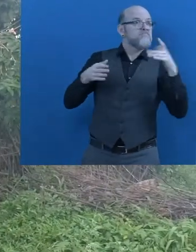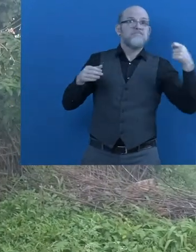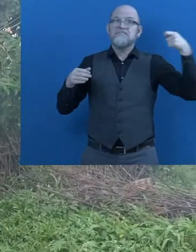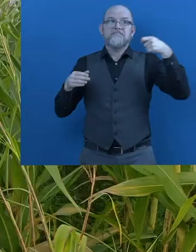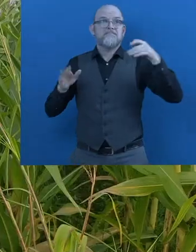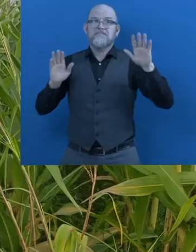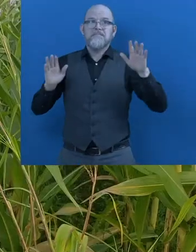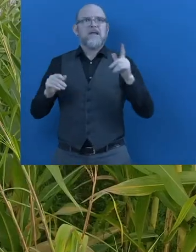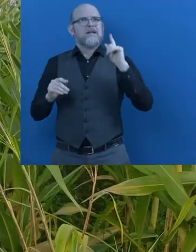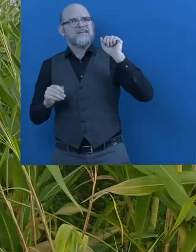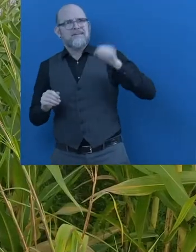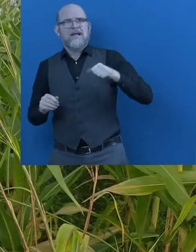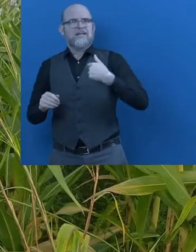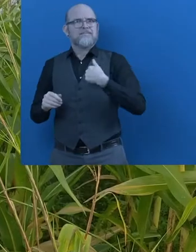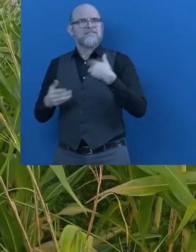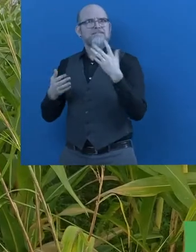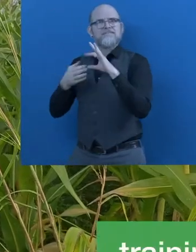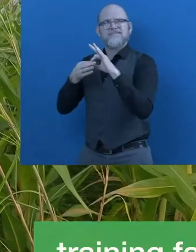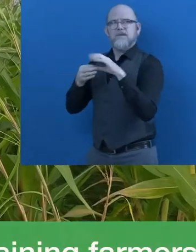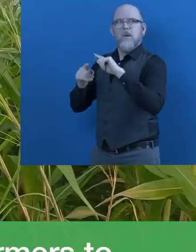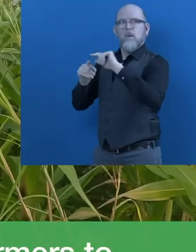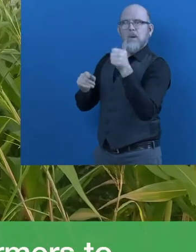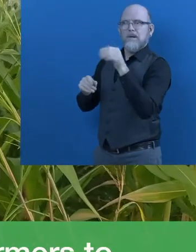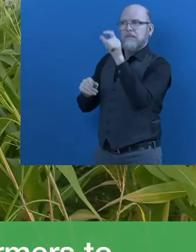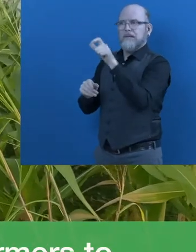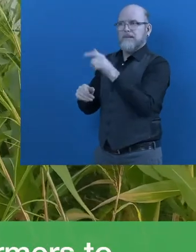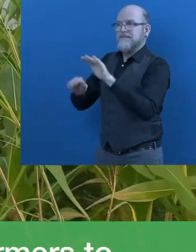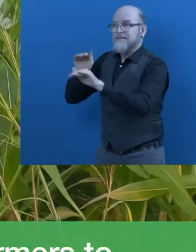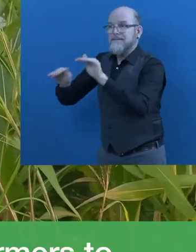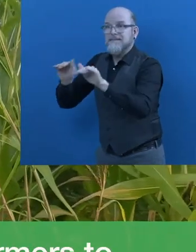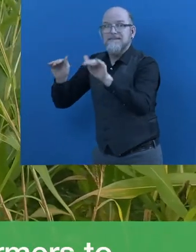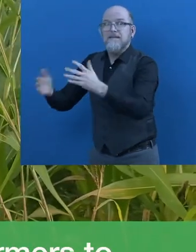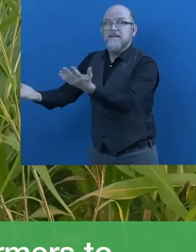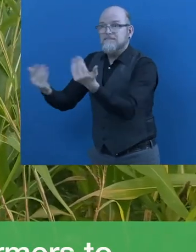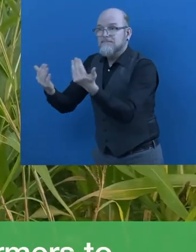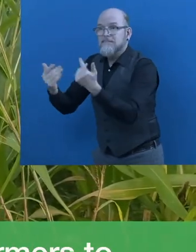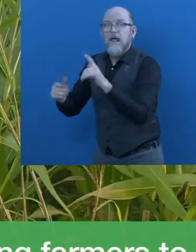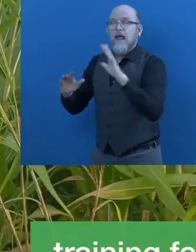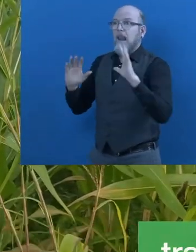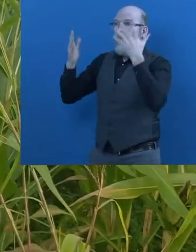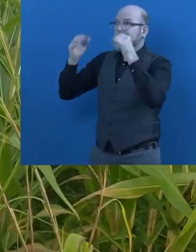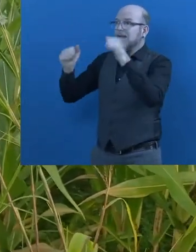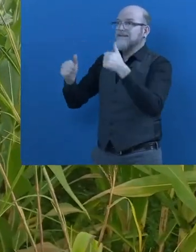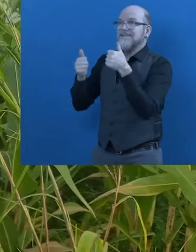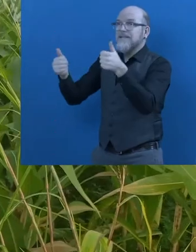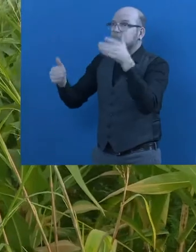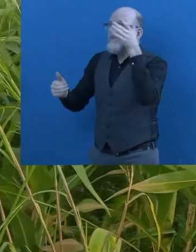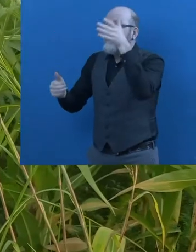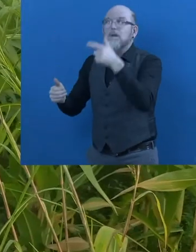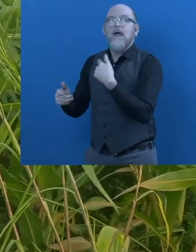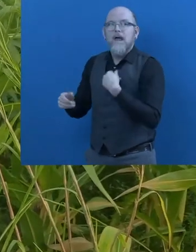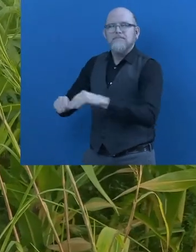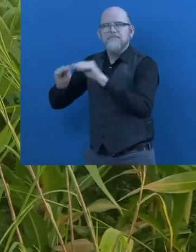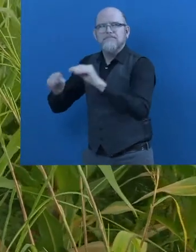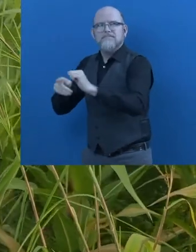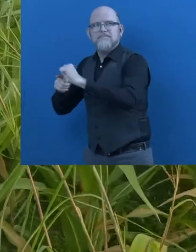All we make the market in DONA Noamansyah and Asimtih Maddhem in the country. When I started operation of